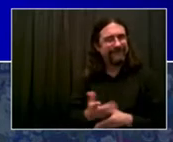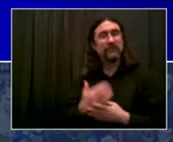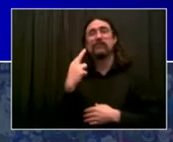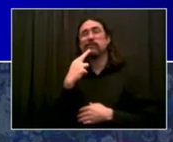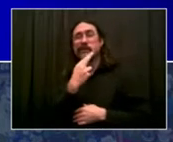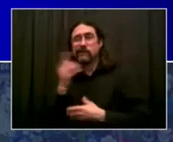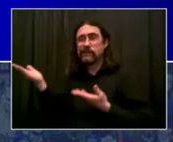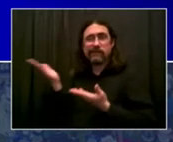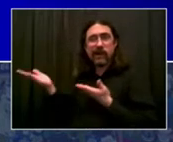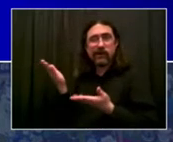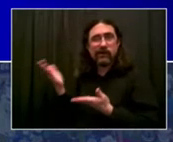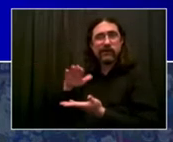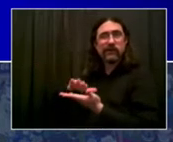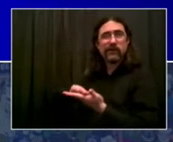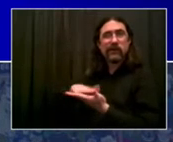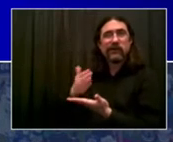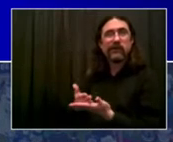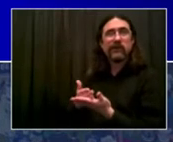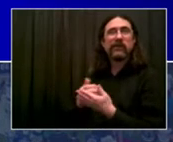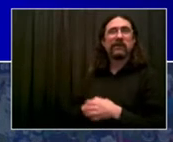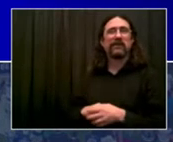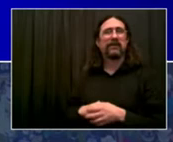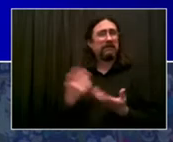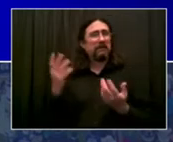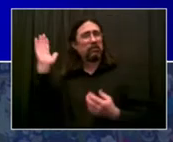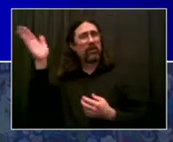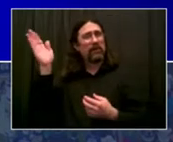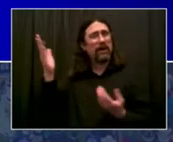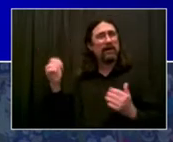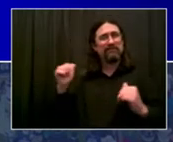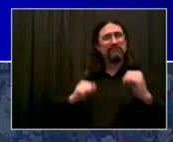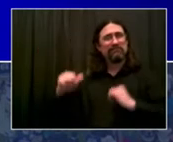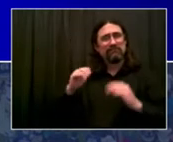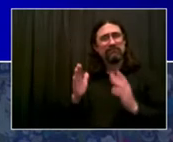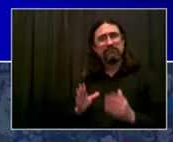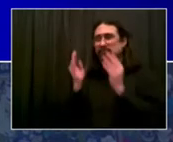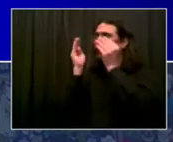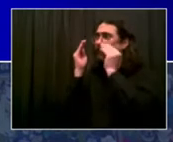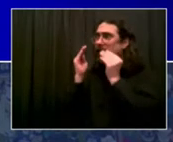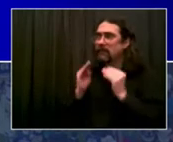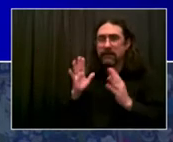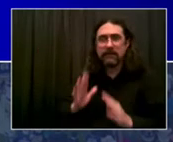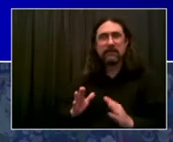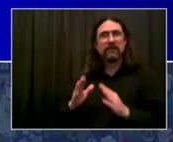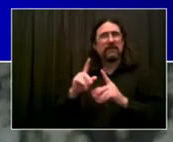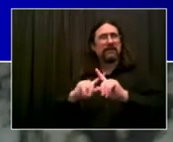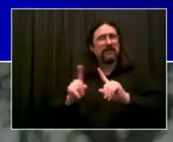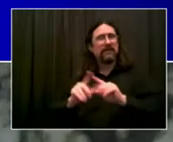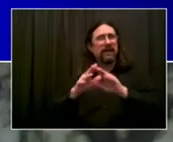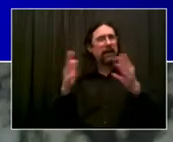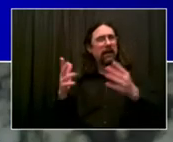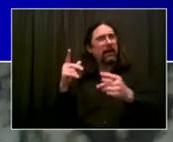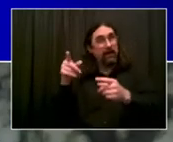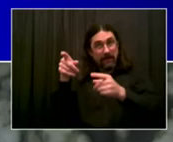performers, it means a chance to do what you are so great at again, and a chance to bring joy to so many other New